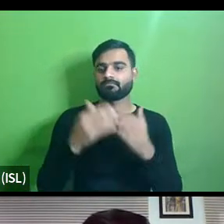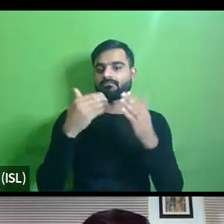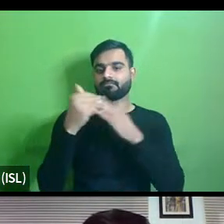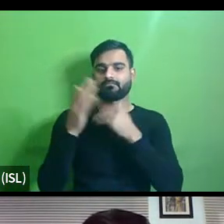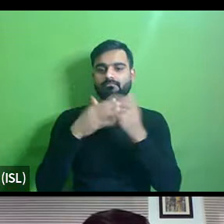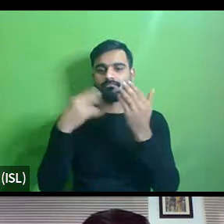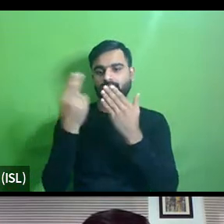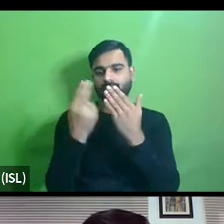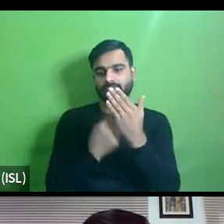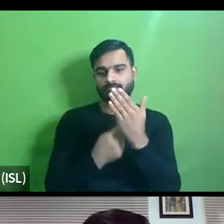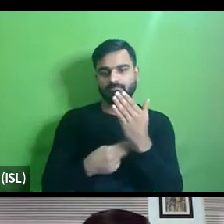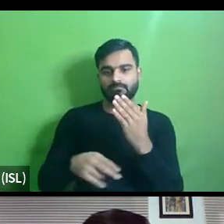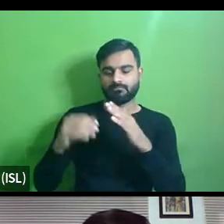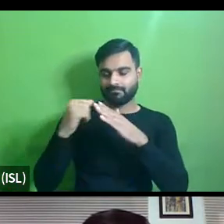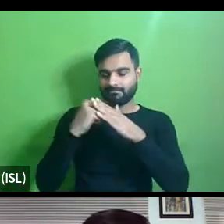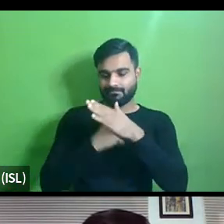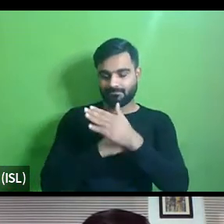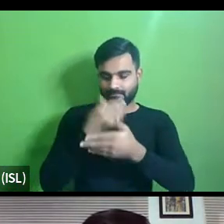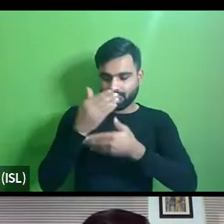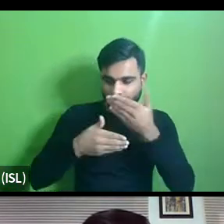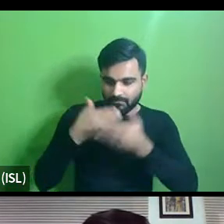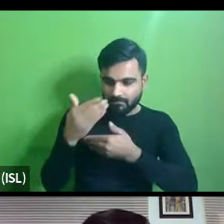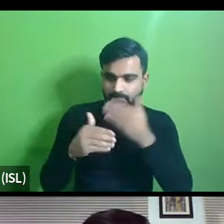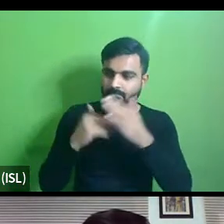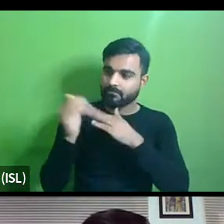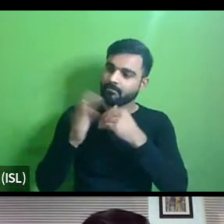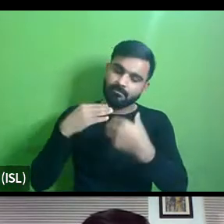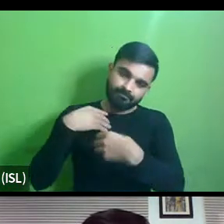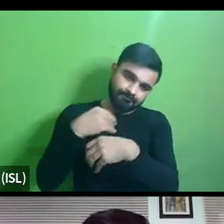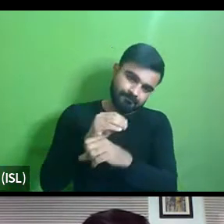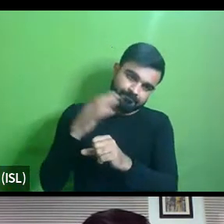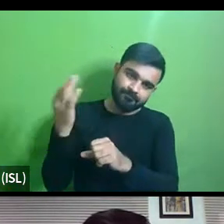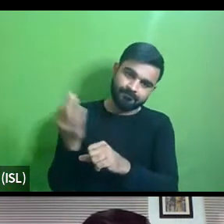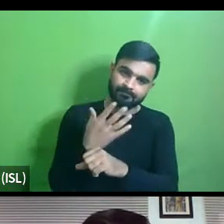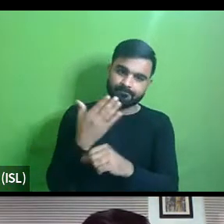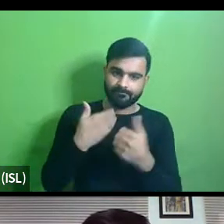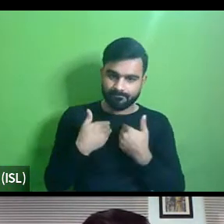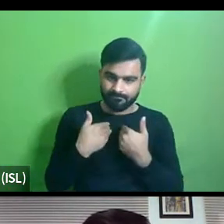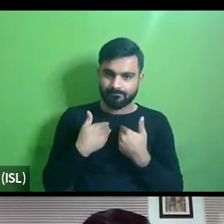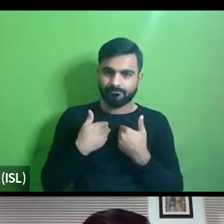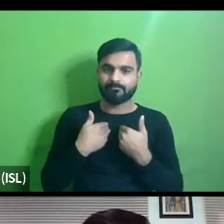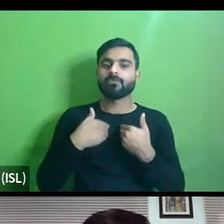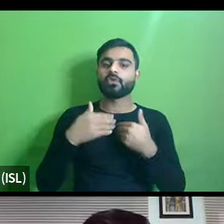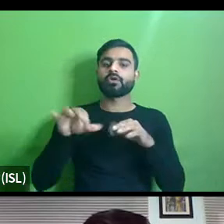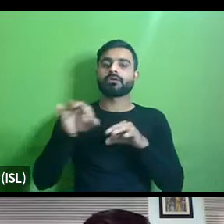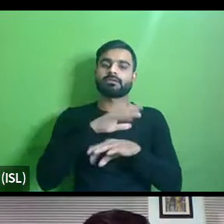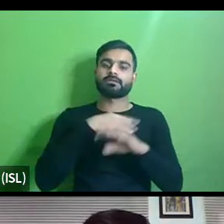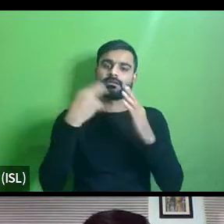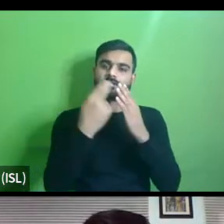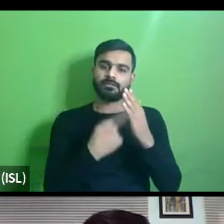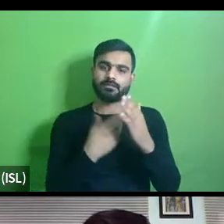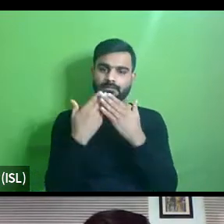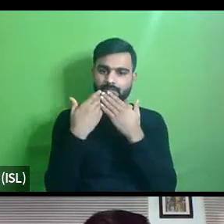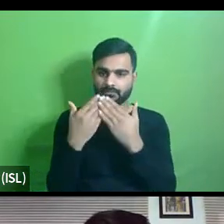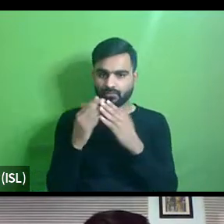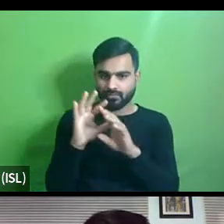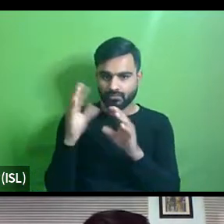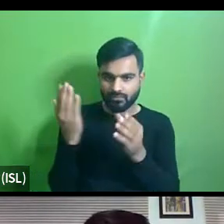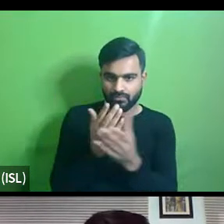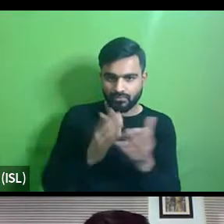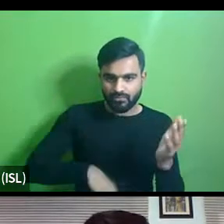the are the schools which are teaching the architects and building new architects for us and the urban designers are they not studying the document enough